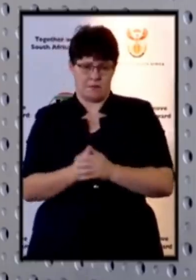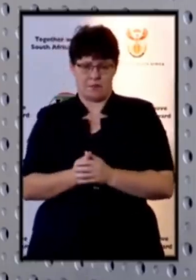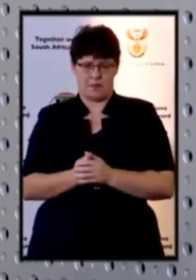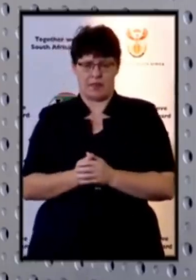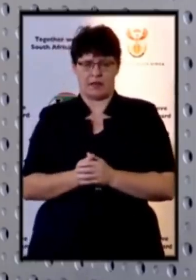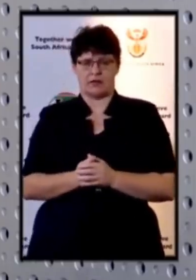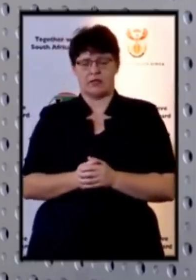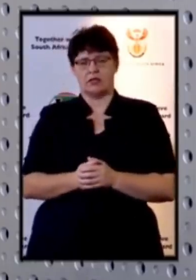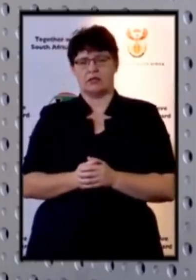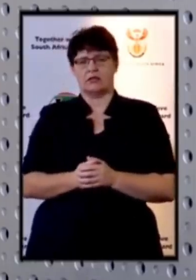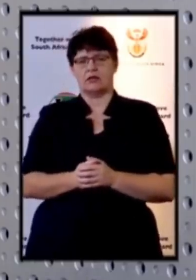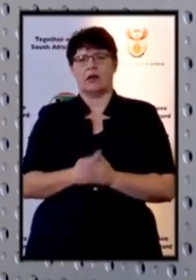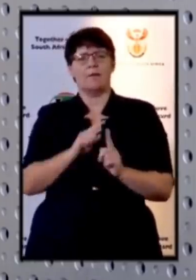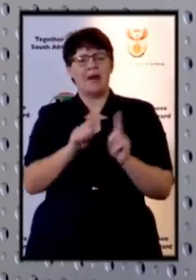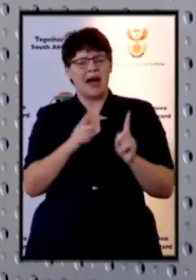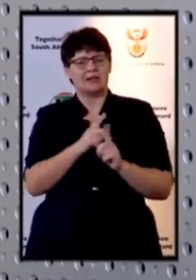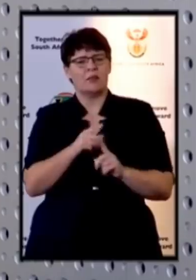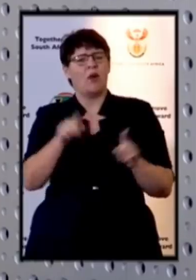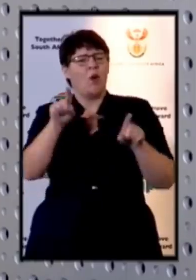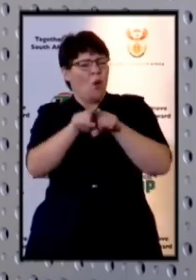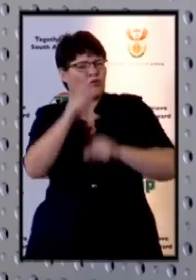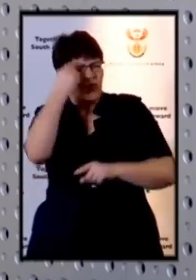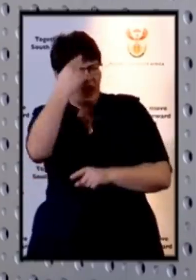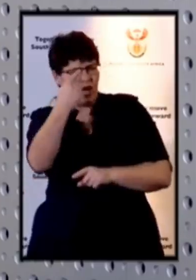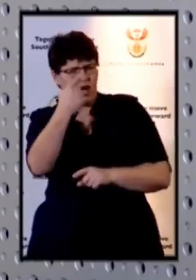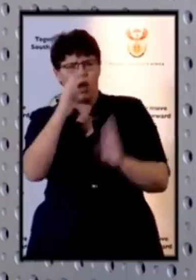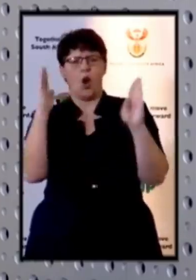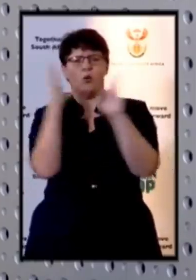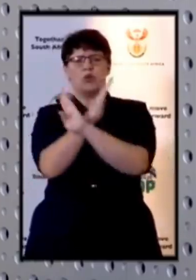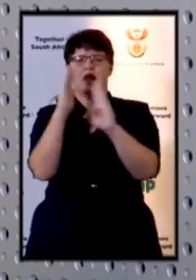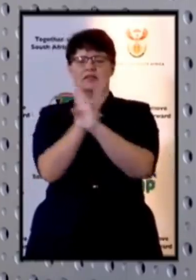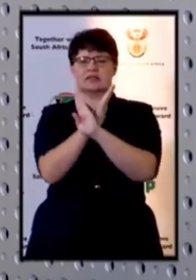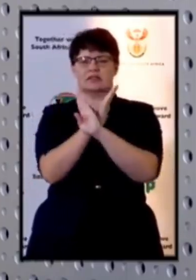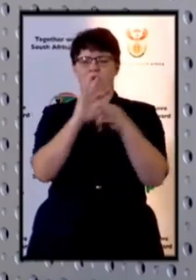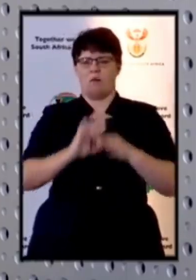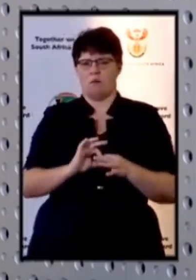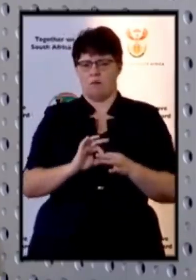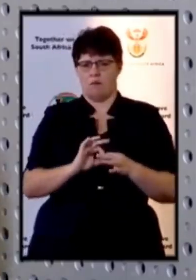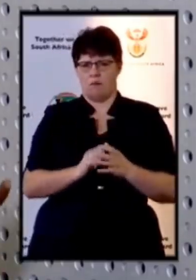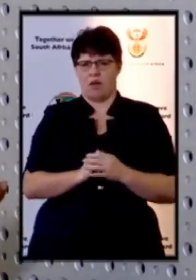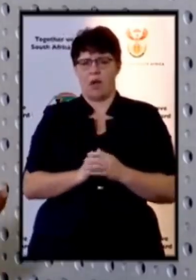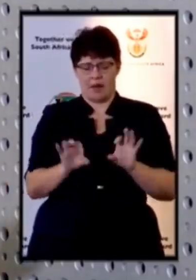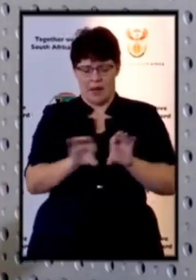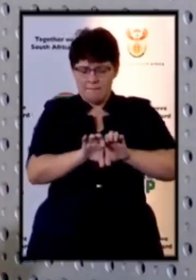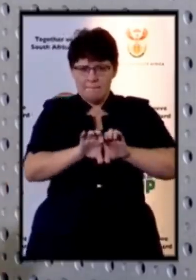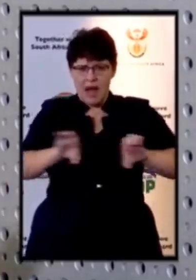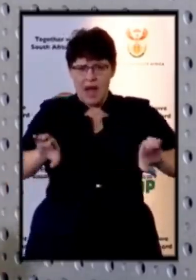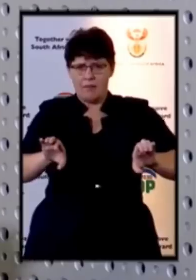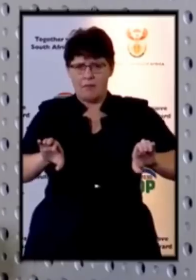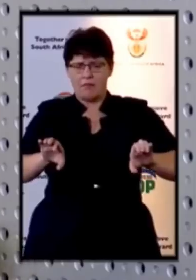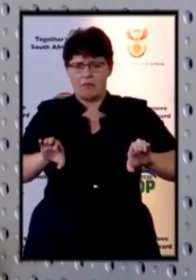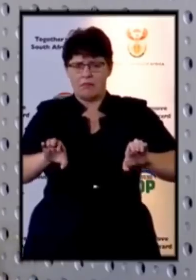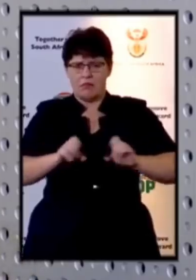private homes if you have a best pipe or something goes wrong with your